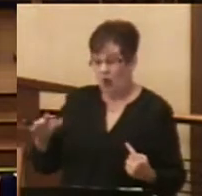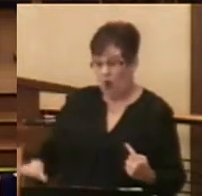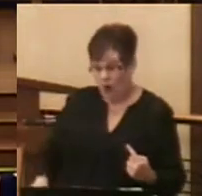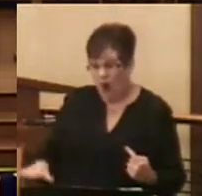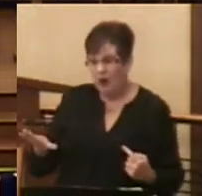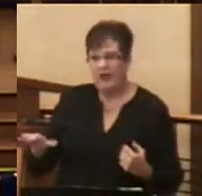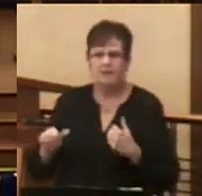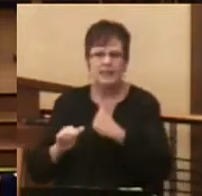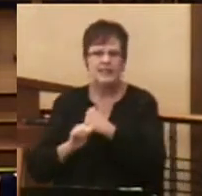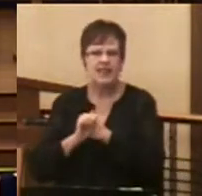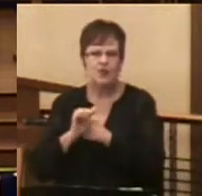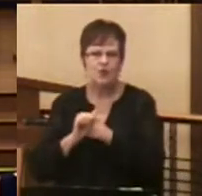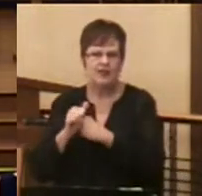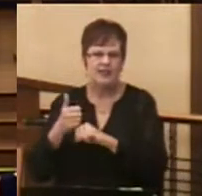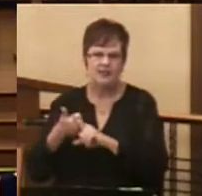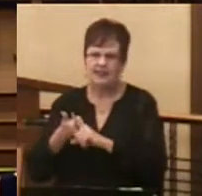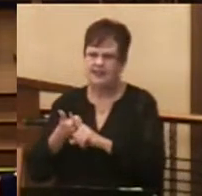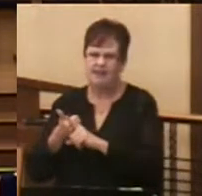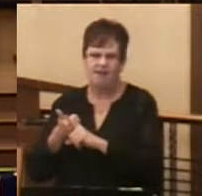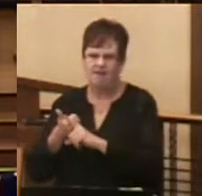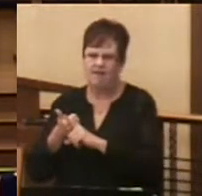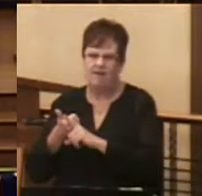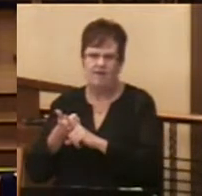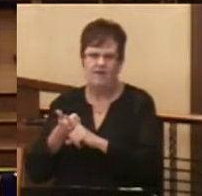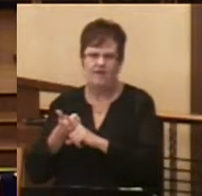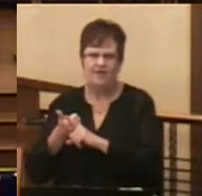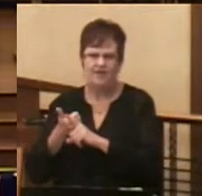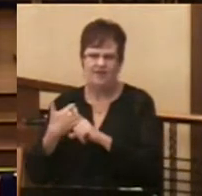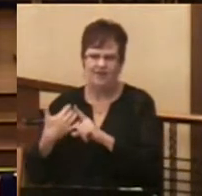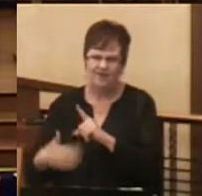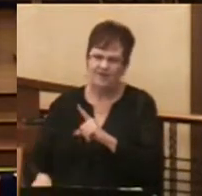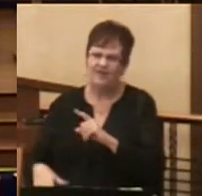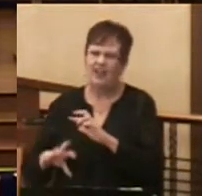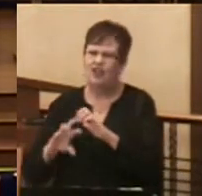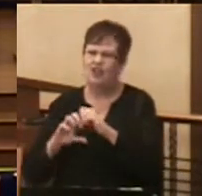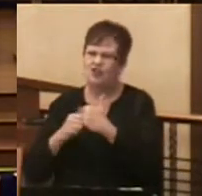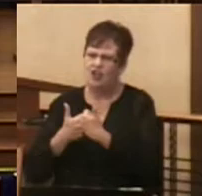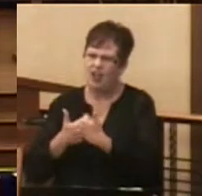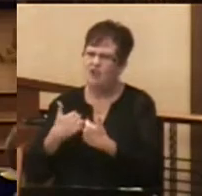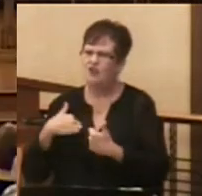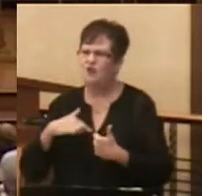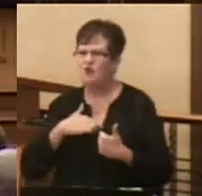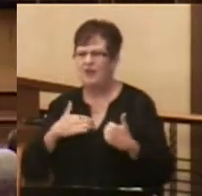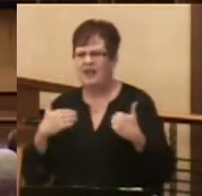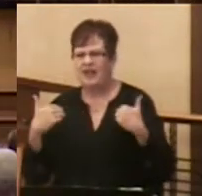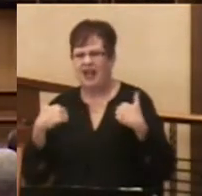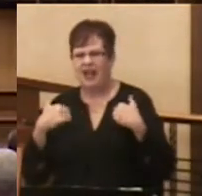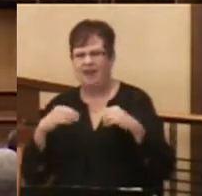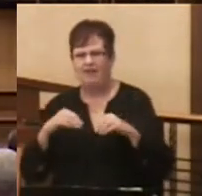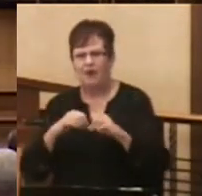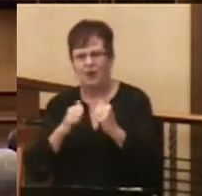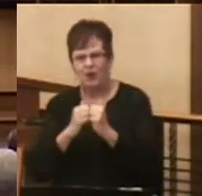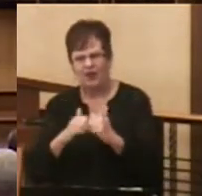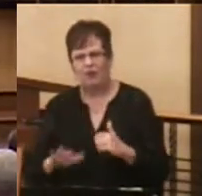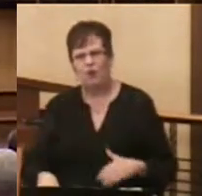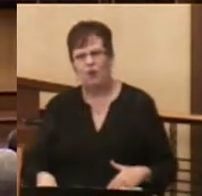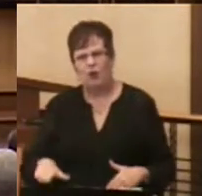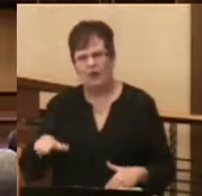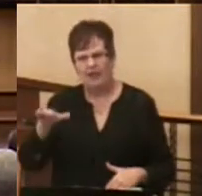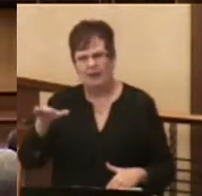dangerous in itself. What challenges we have in growing up.